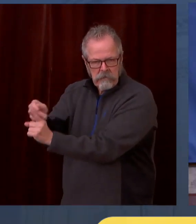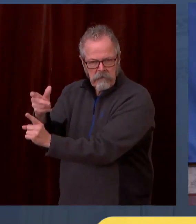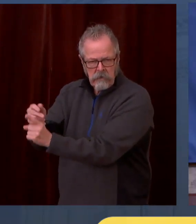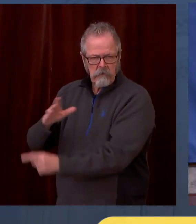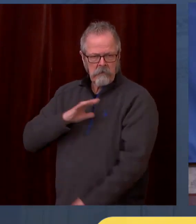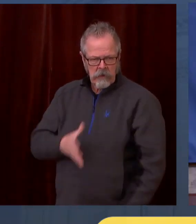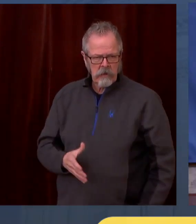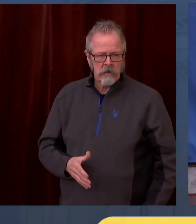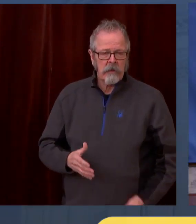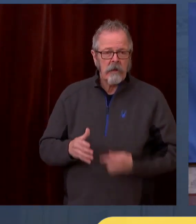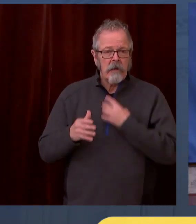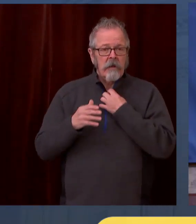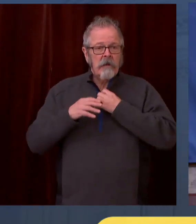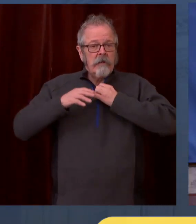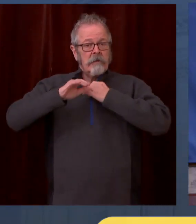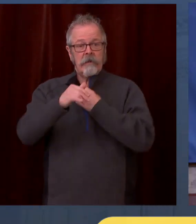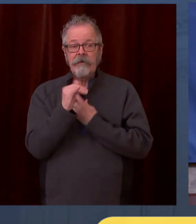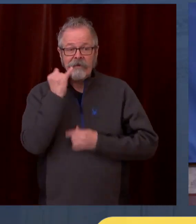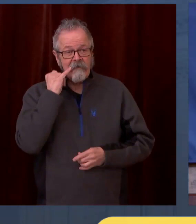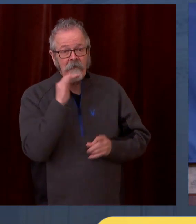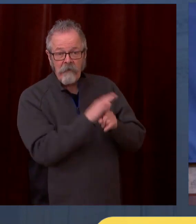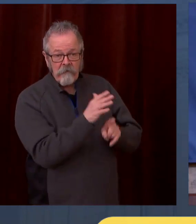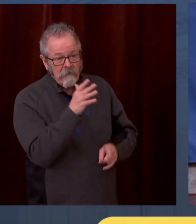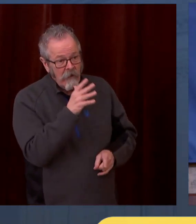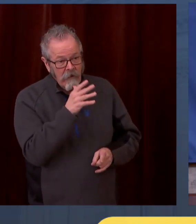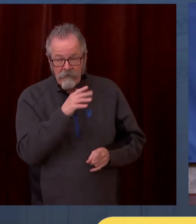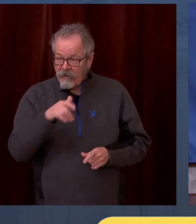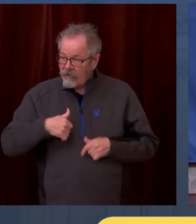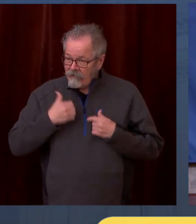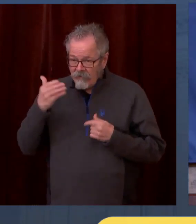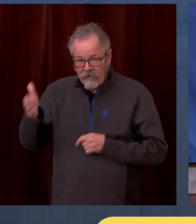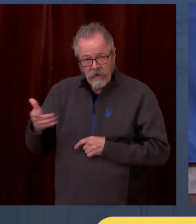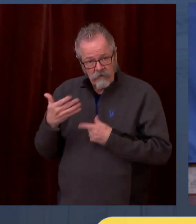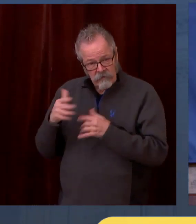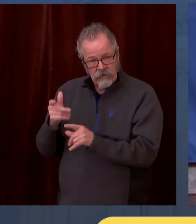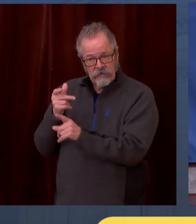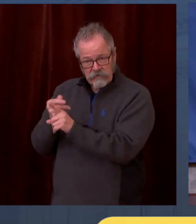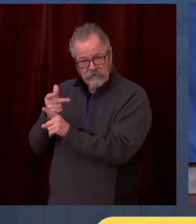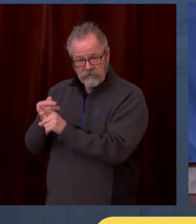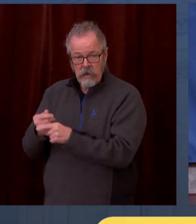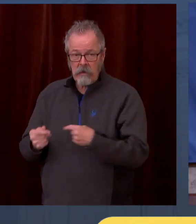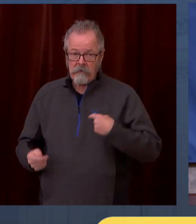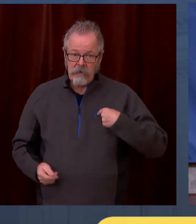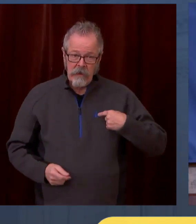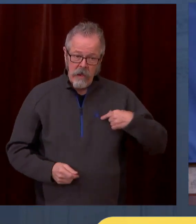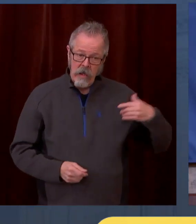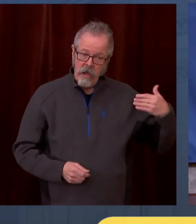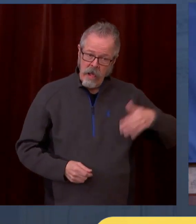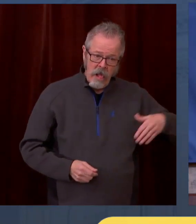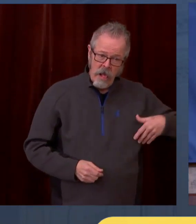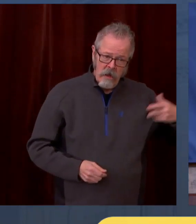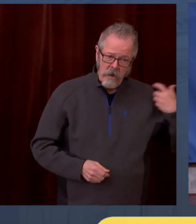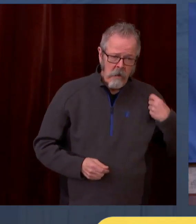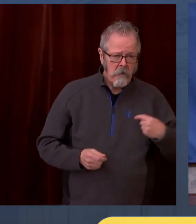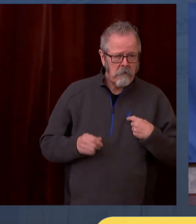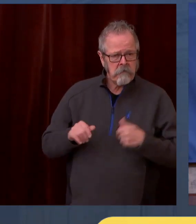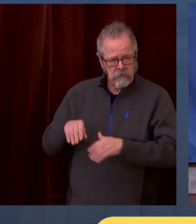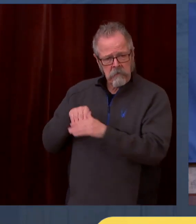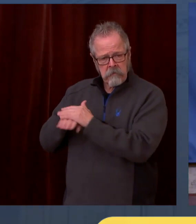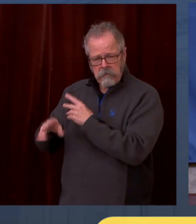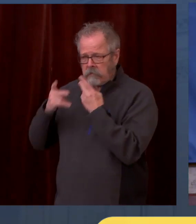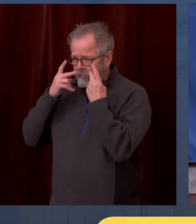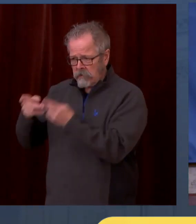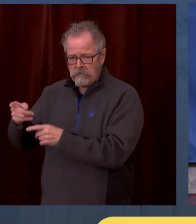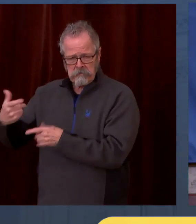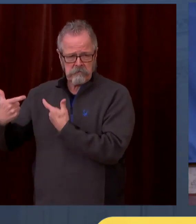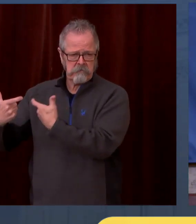are not, you still will be able to visit with her indoors. If you are vaccinated and she is not, you will be able to visit